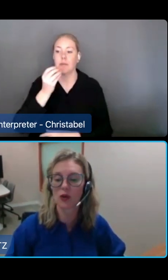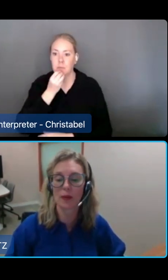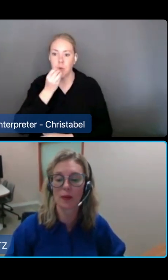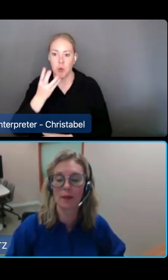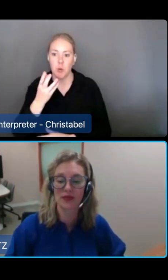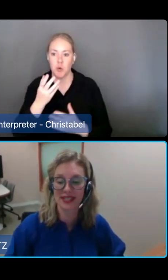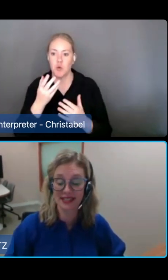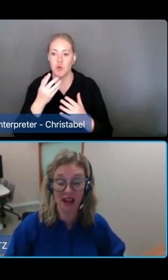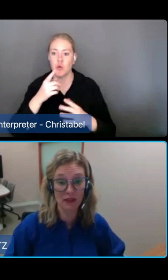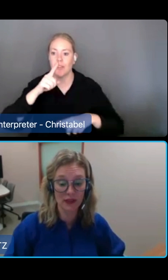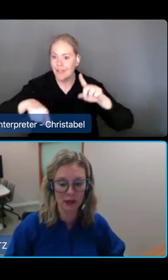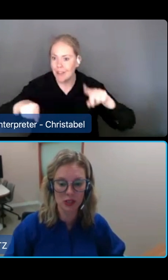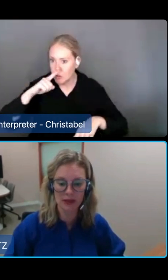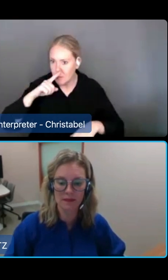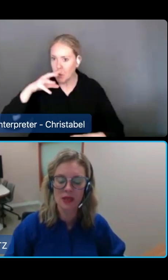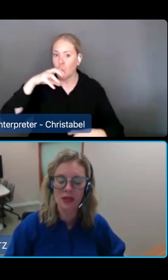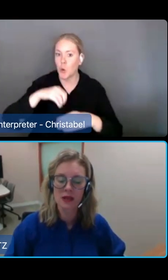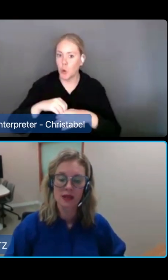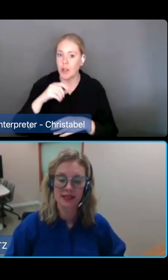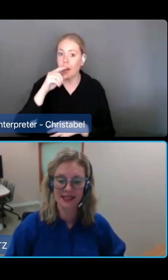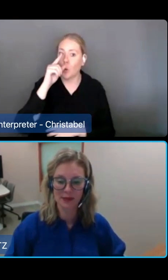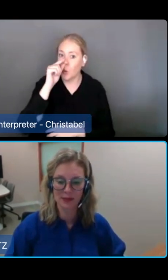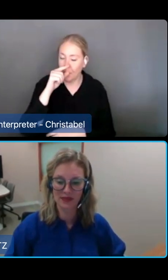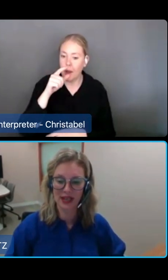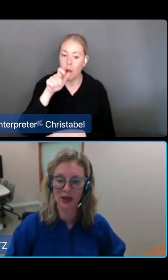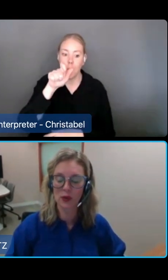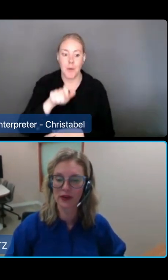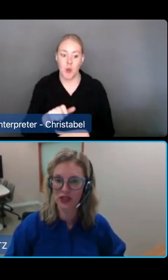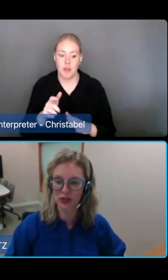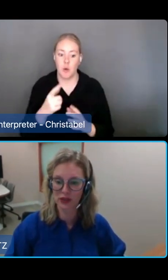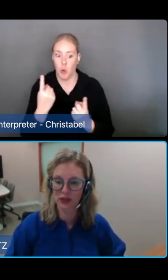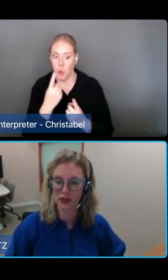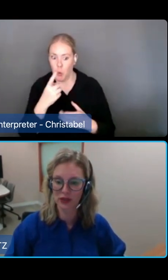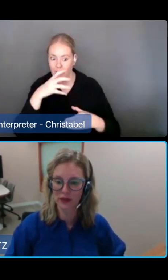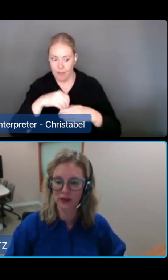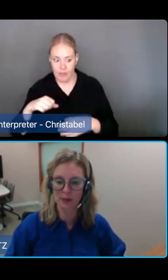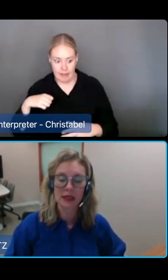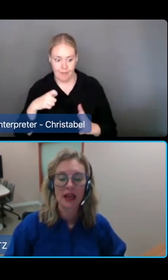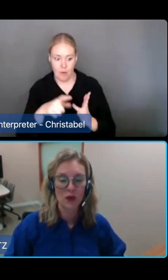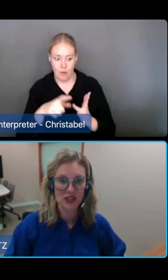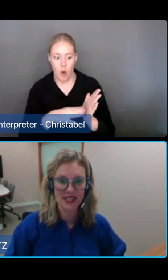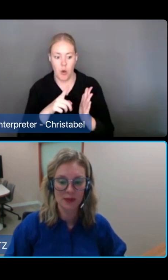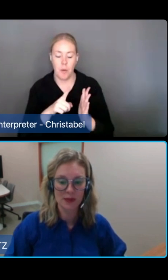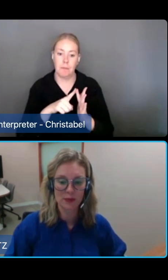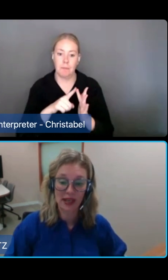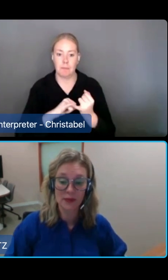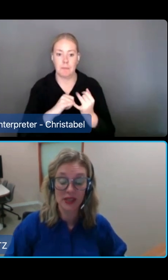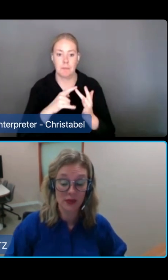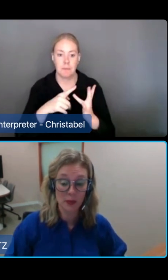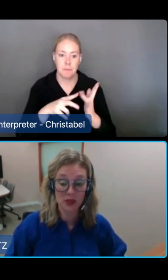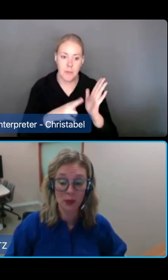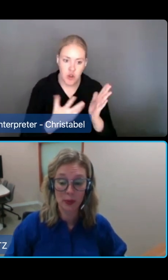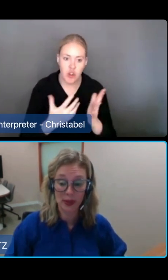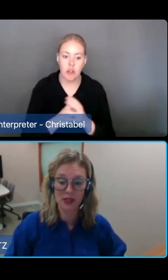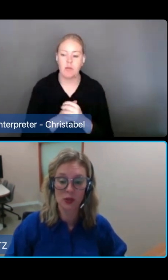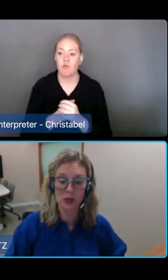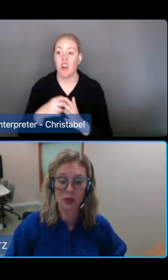Commissioner or a member of the staff of the Commission, the system governor or an official of the department, a registered provider, their